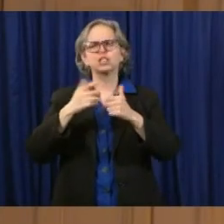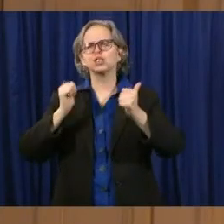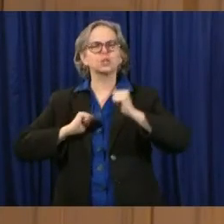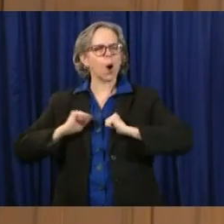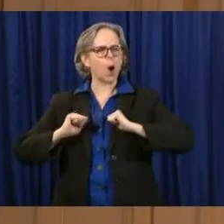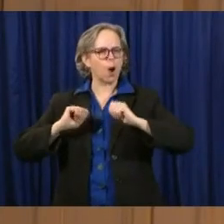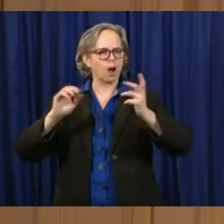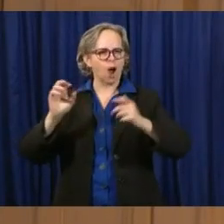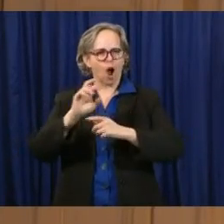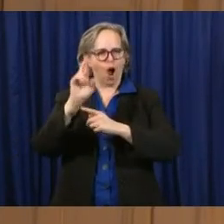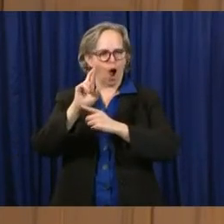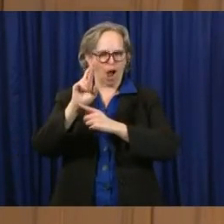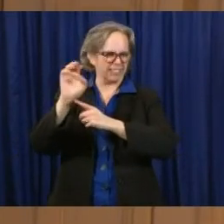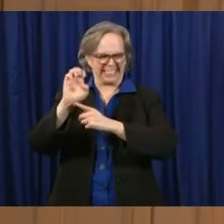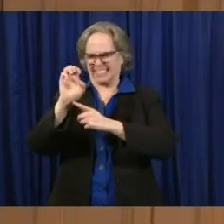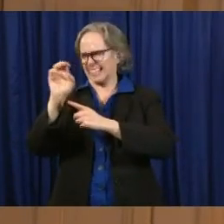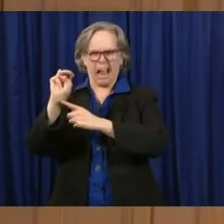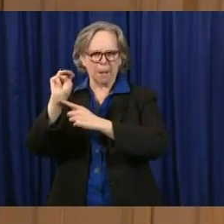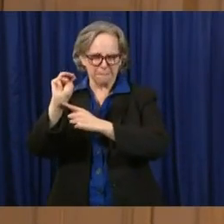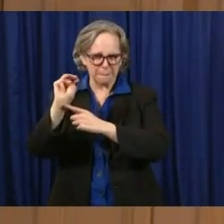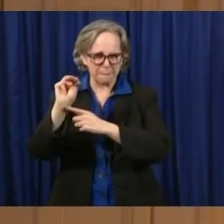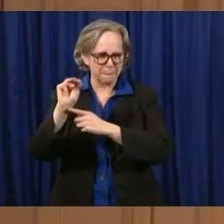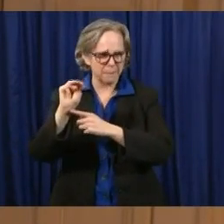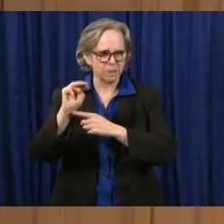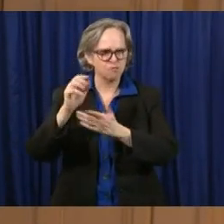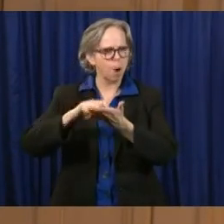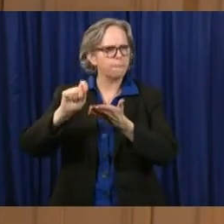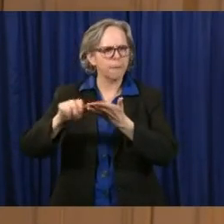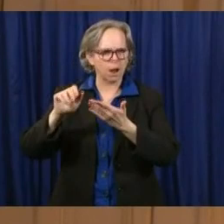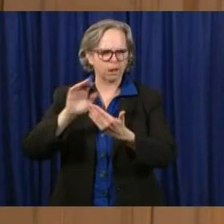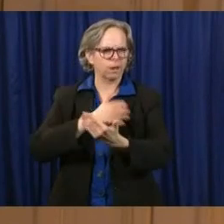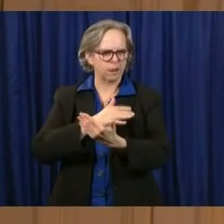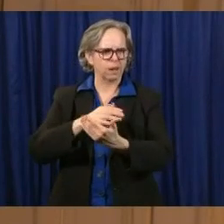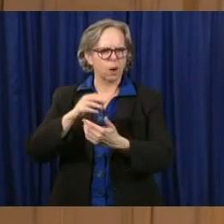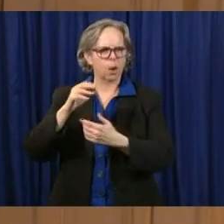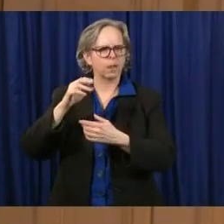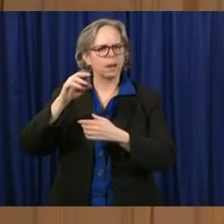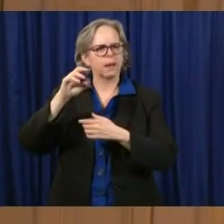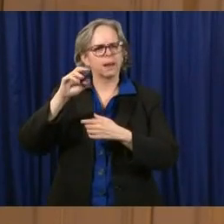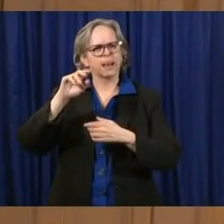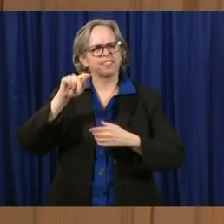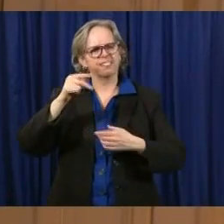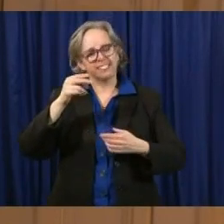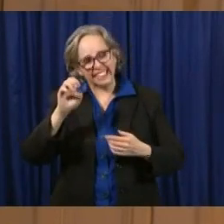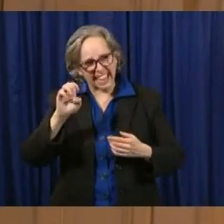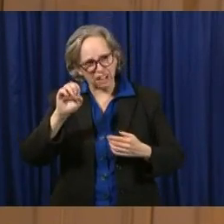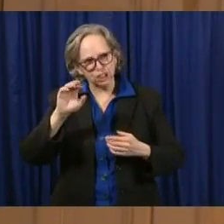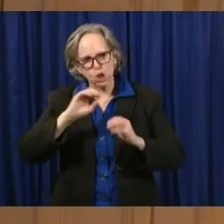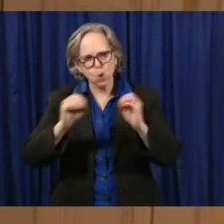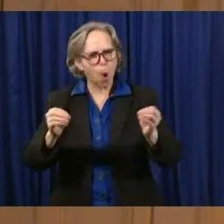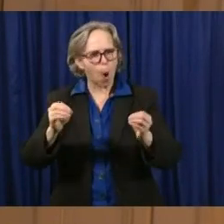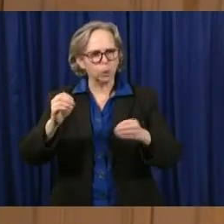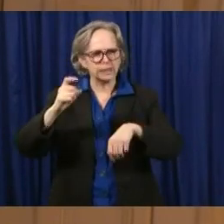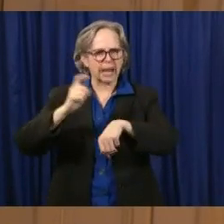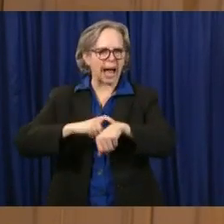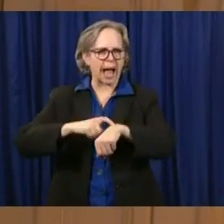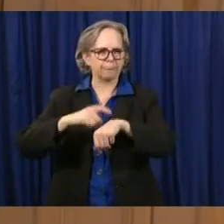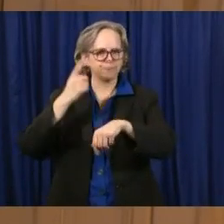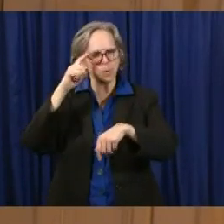Wrote a song called There's No Time for Love Like Now. And it was one of those bittersweet songs